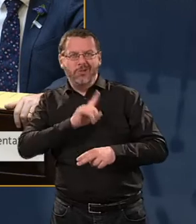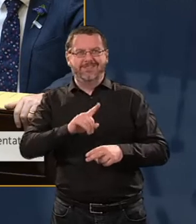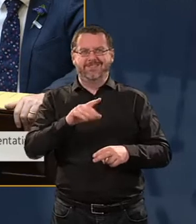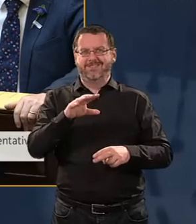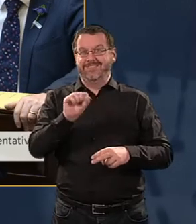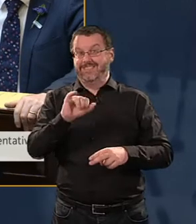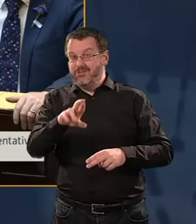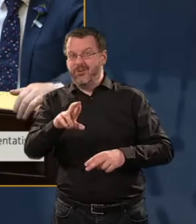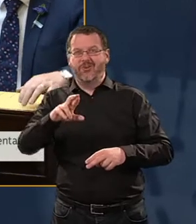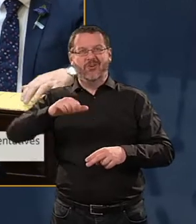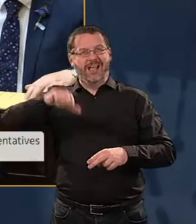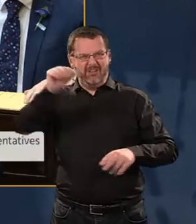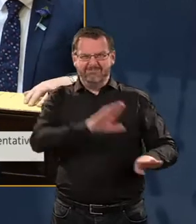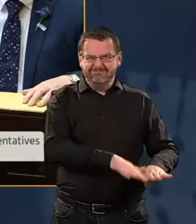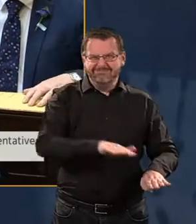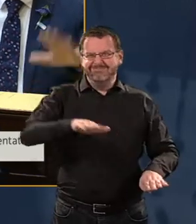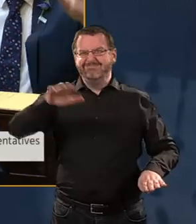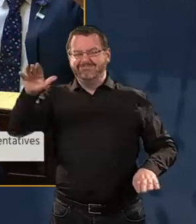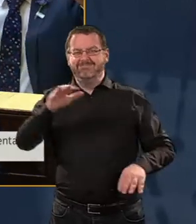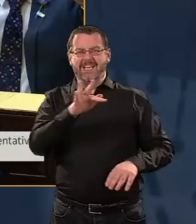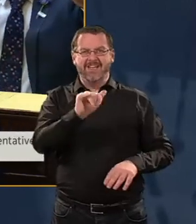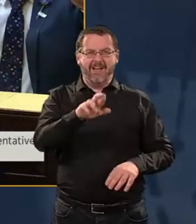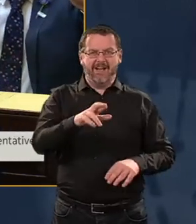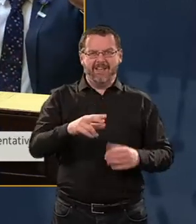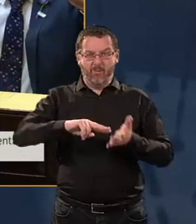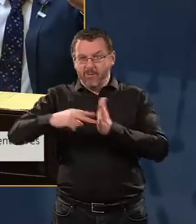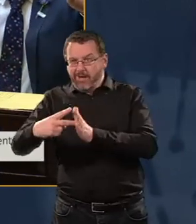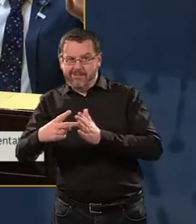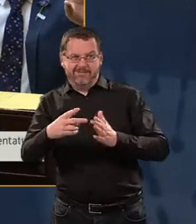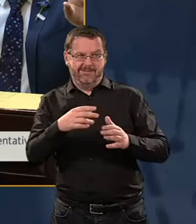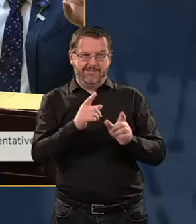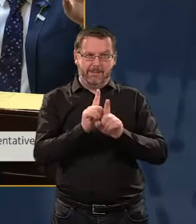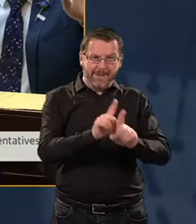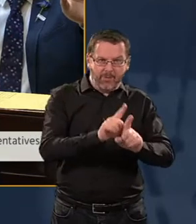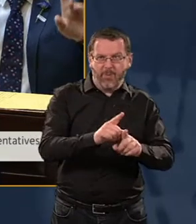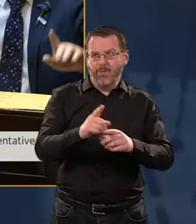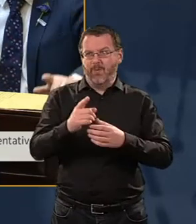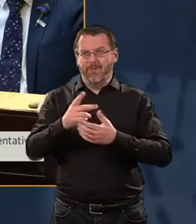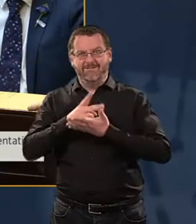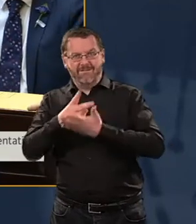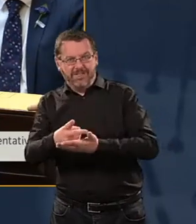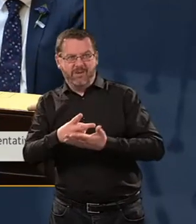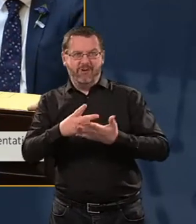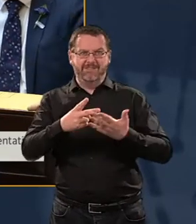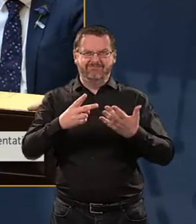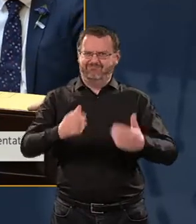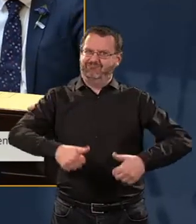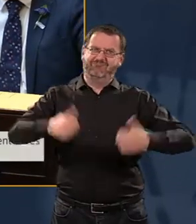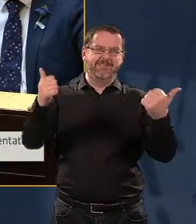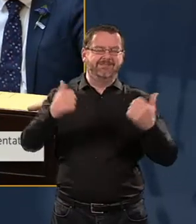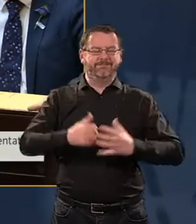They participate in organising, mentoring, volunteering, and in celebrating the game of football.